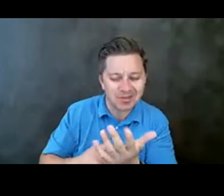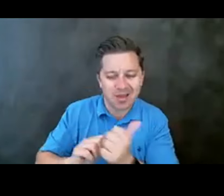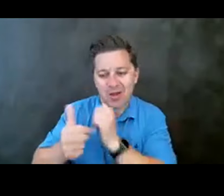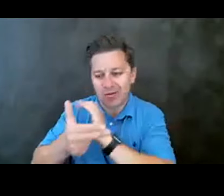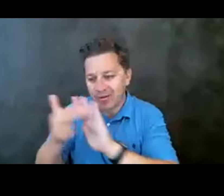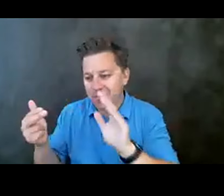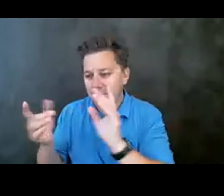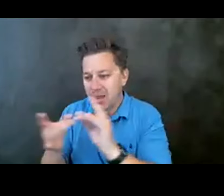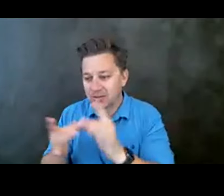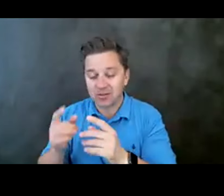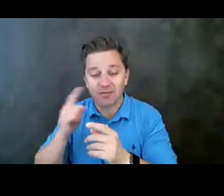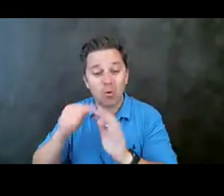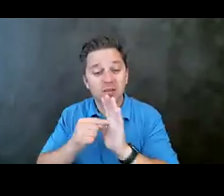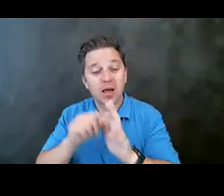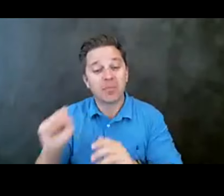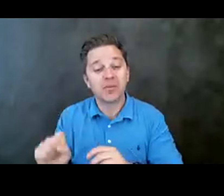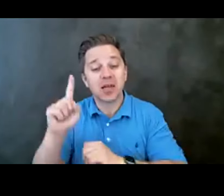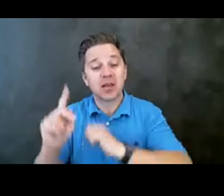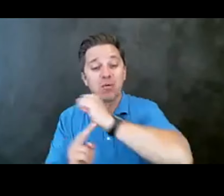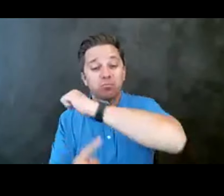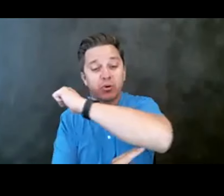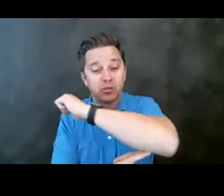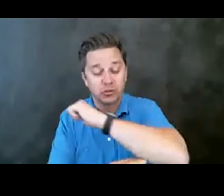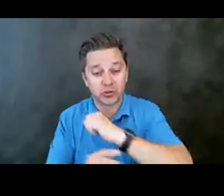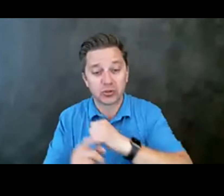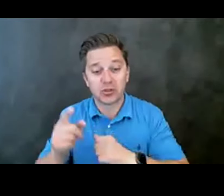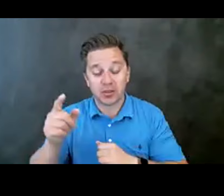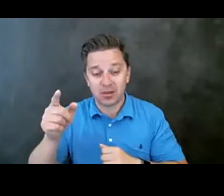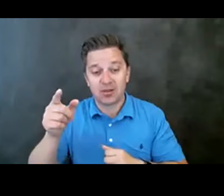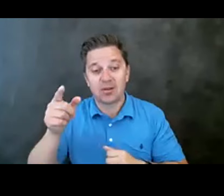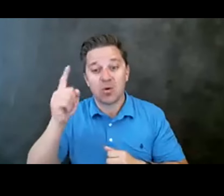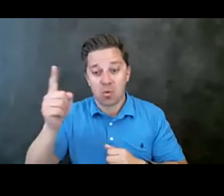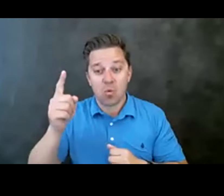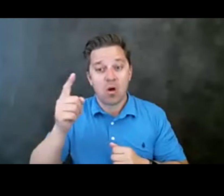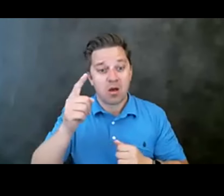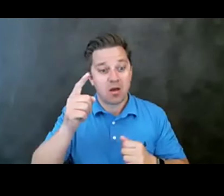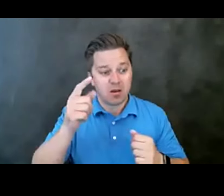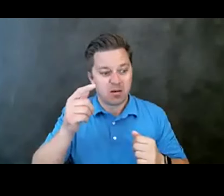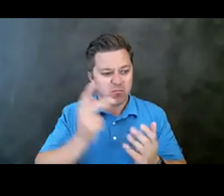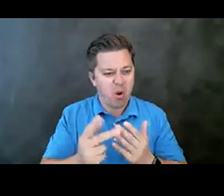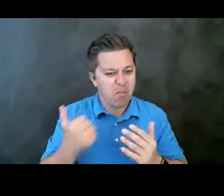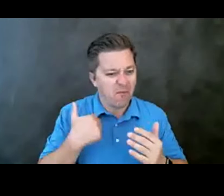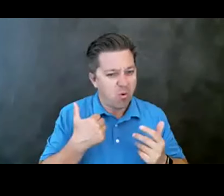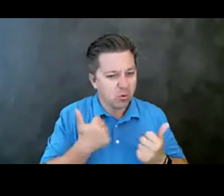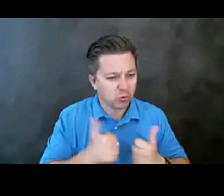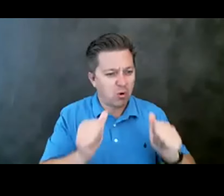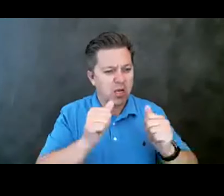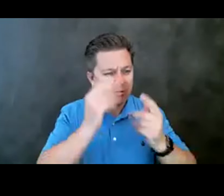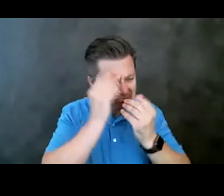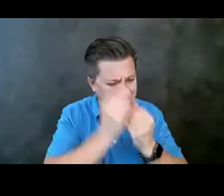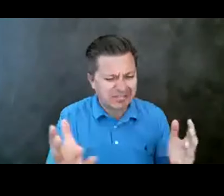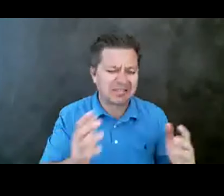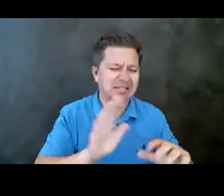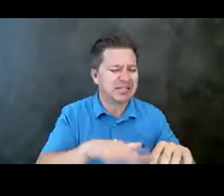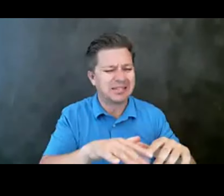Coronado Bridge in San Diego, one effort was trying to raise awareness about the number of suicides and the dangers